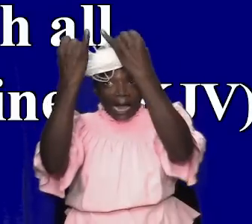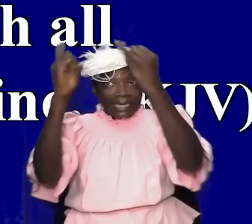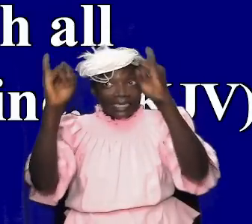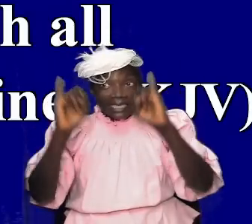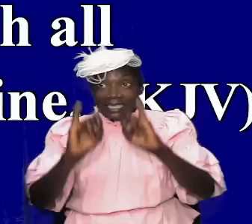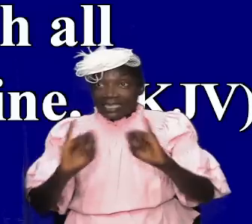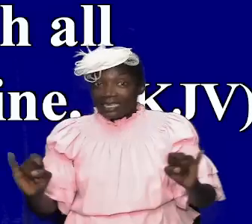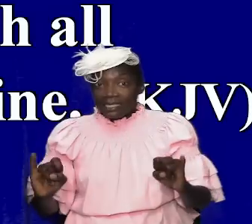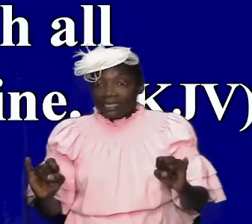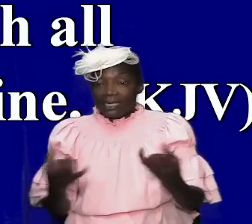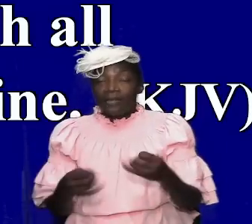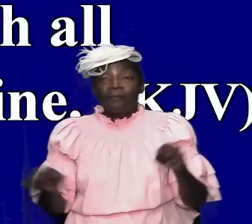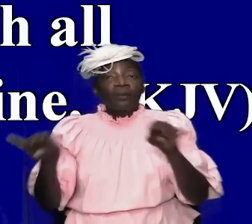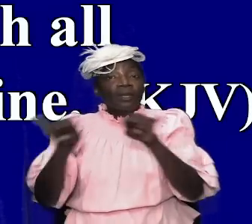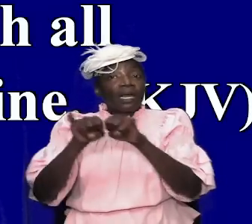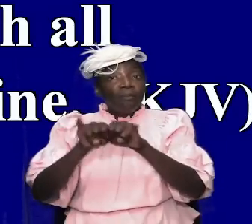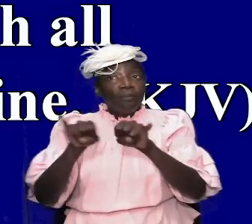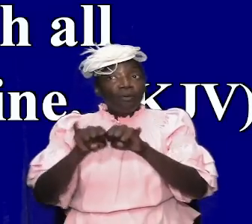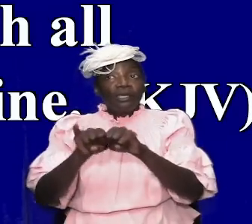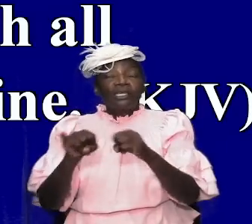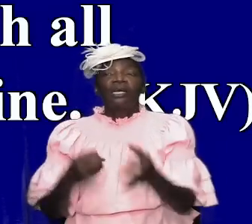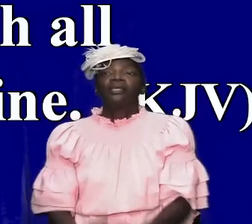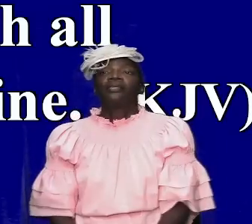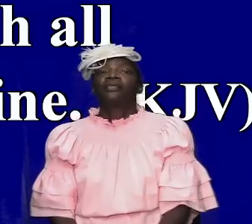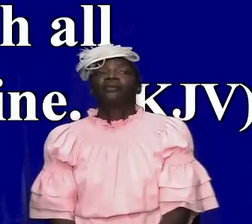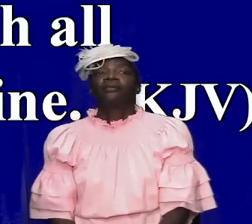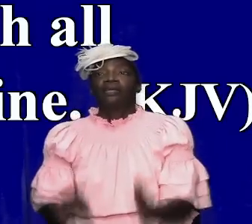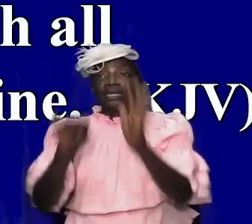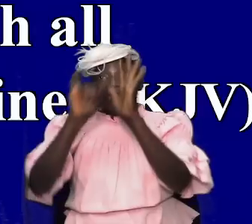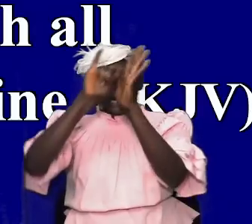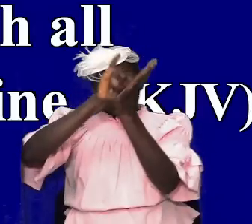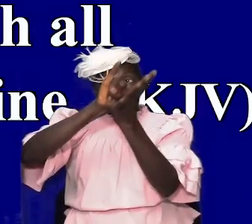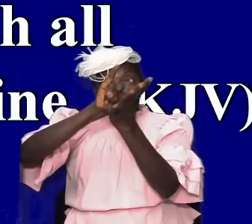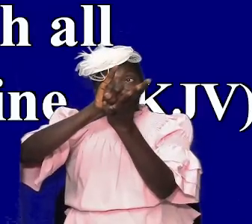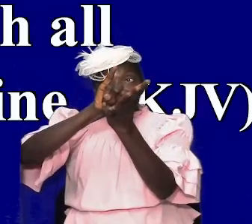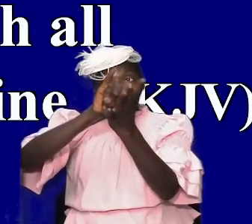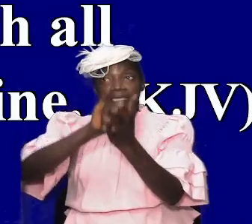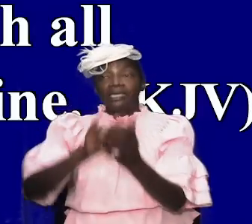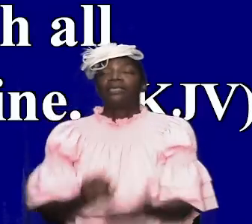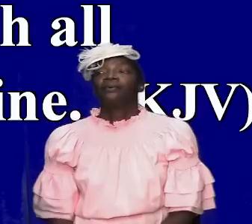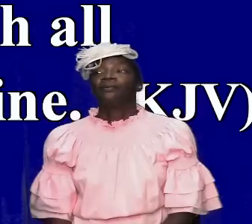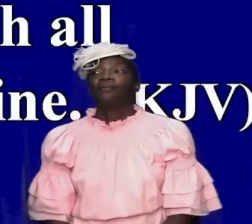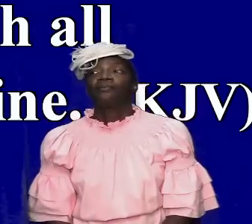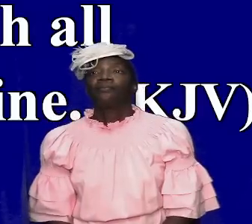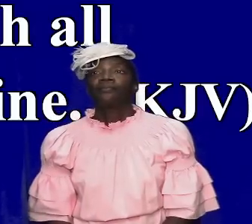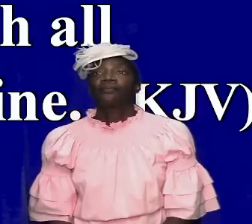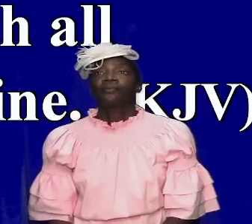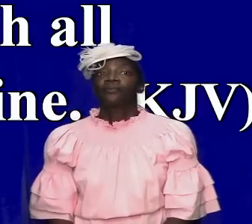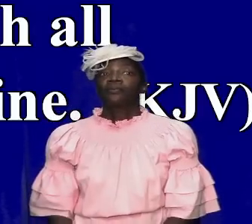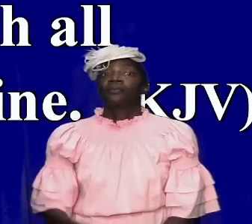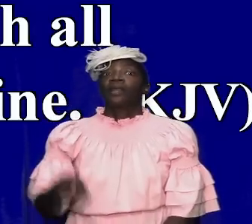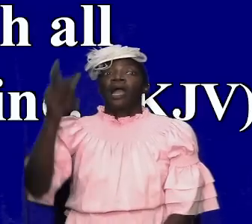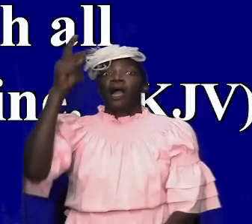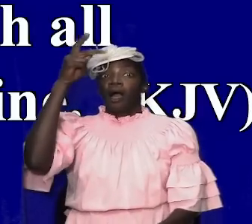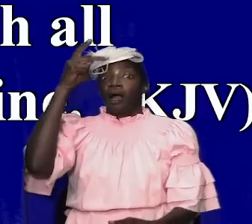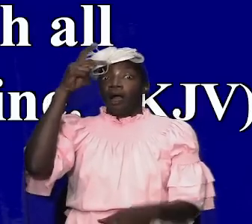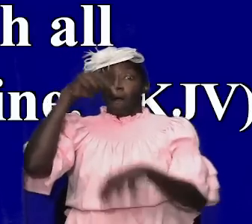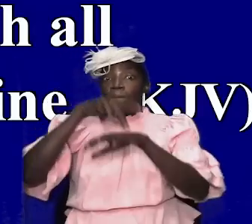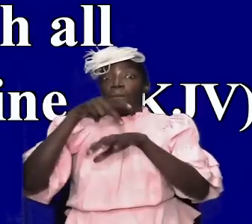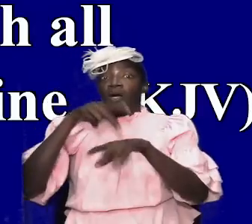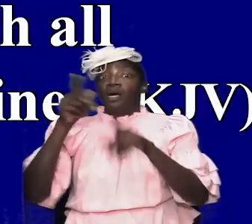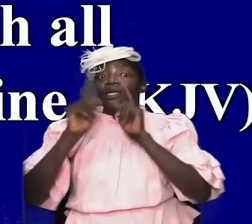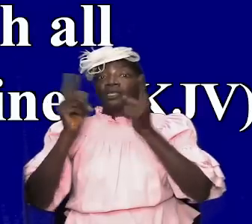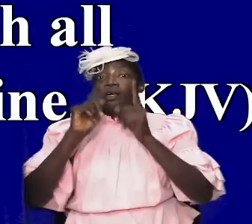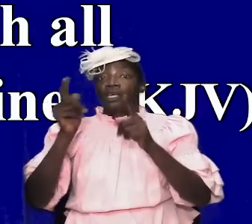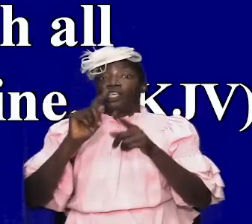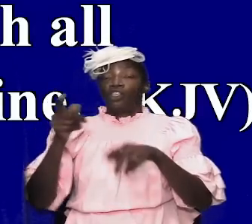very important and so paul talking to timothy outlining some things to him very important he said